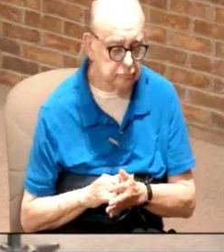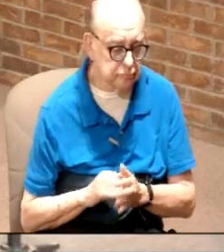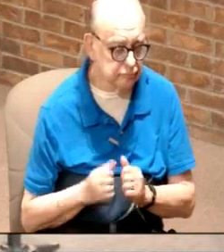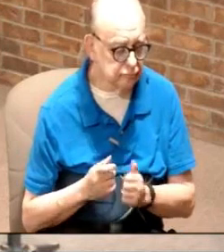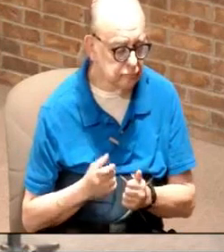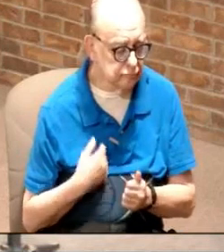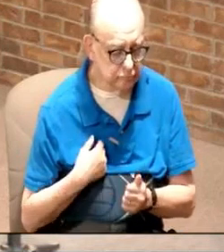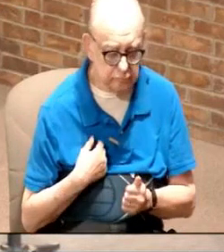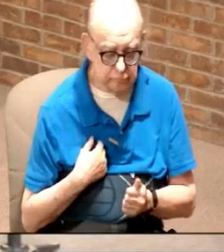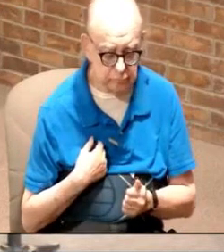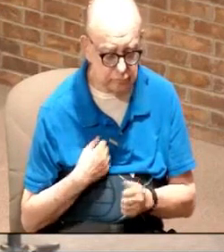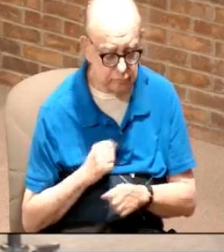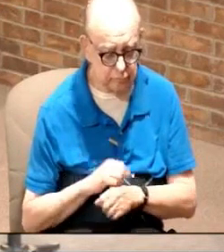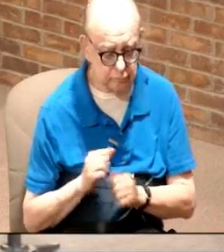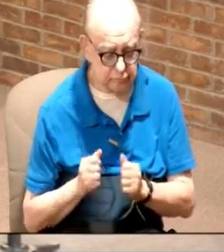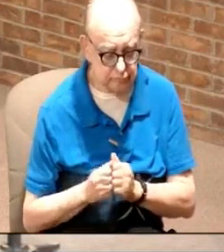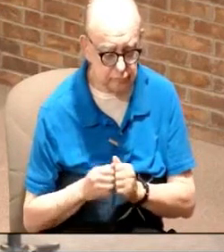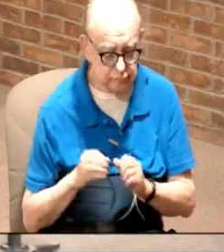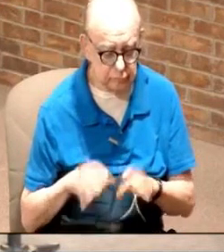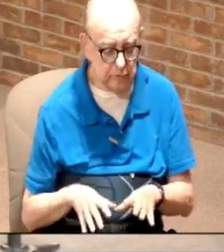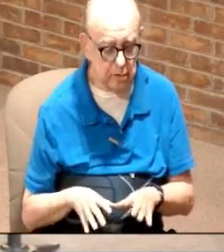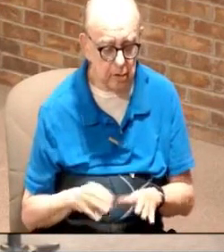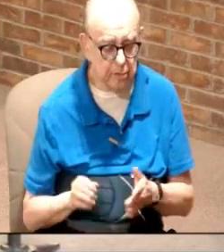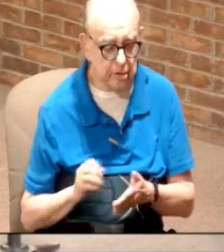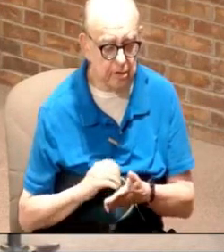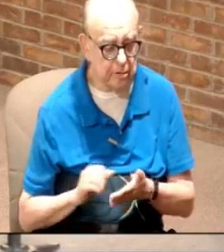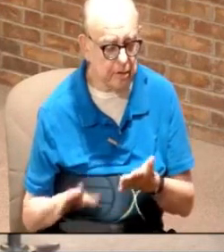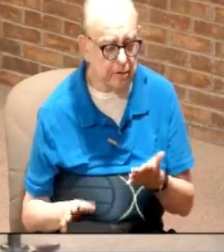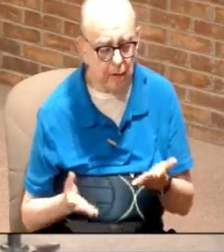How do I deal with that loss and that grief?